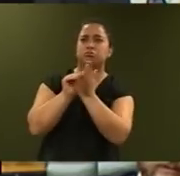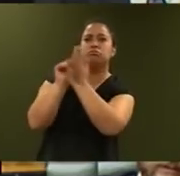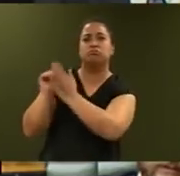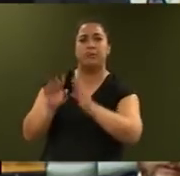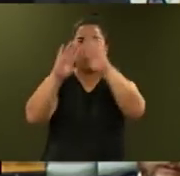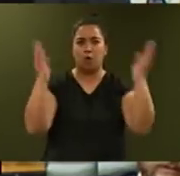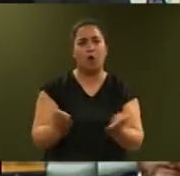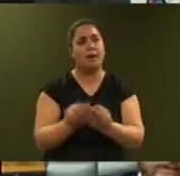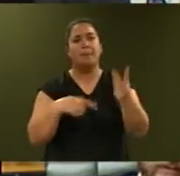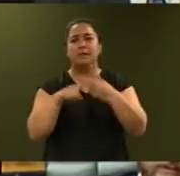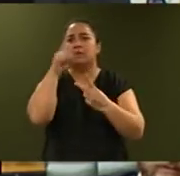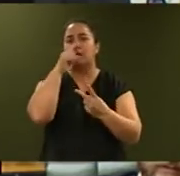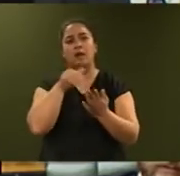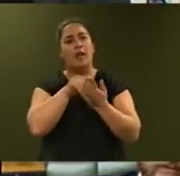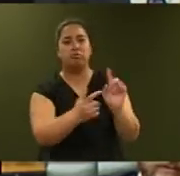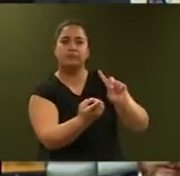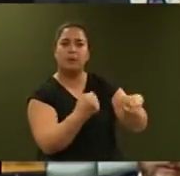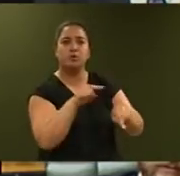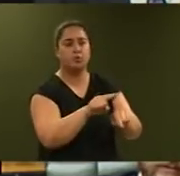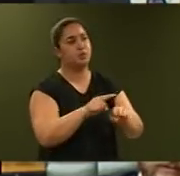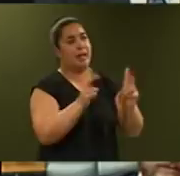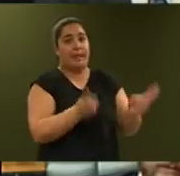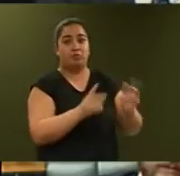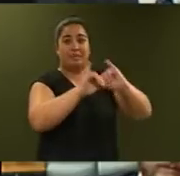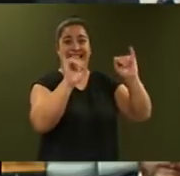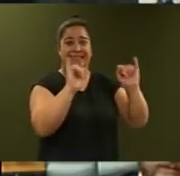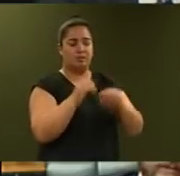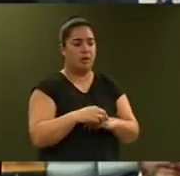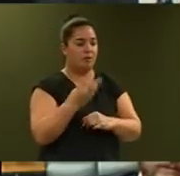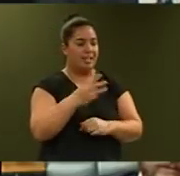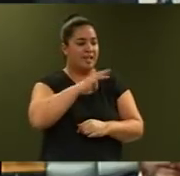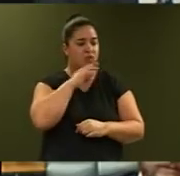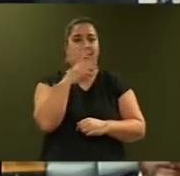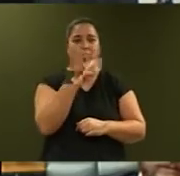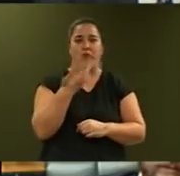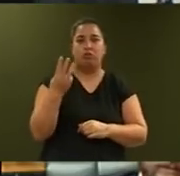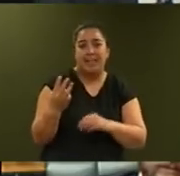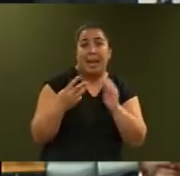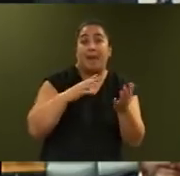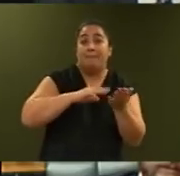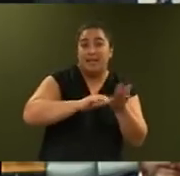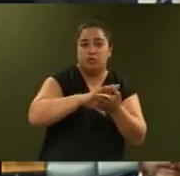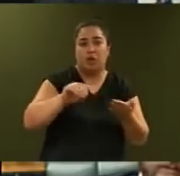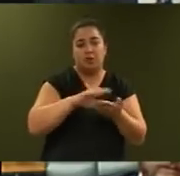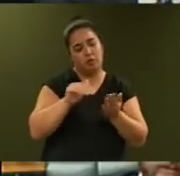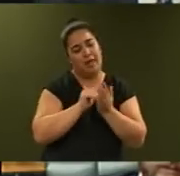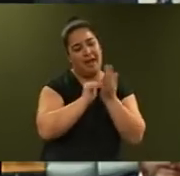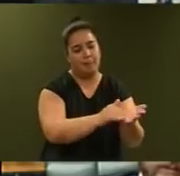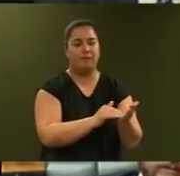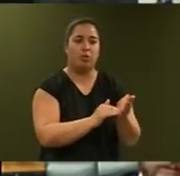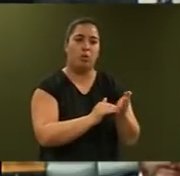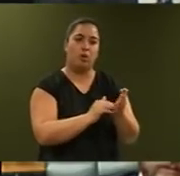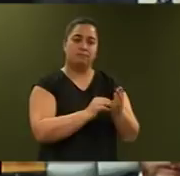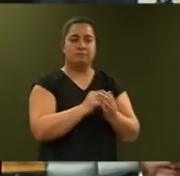natural disasters with a $345 million operating funding boost to the Defence and Veterans portfolios